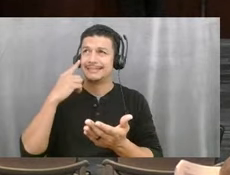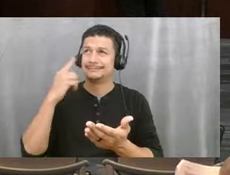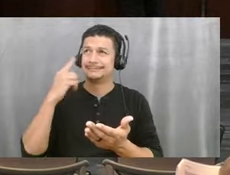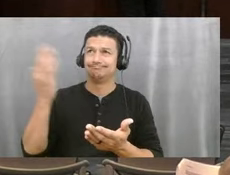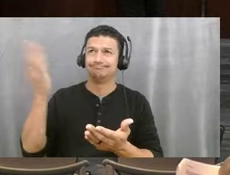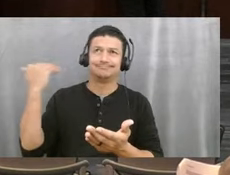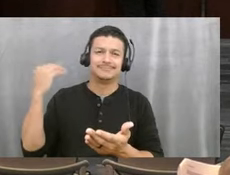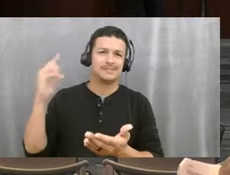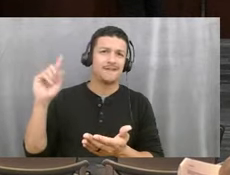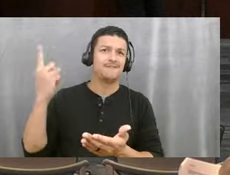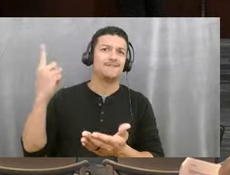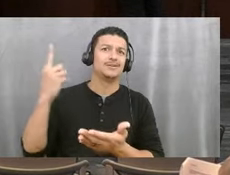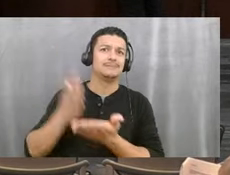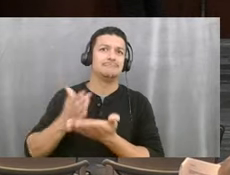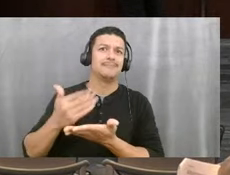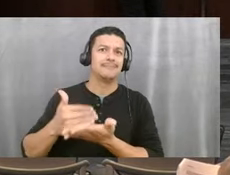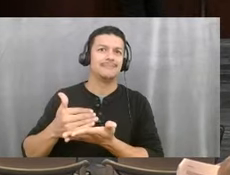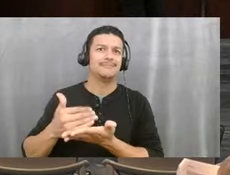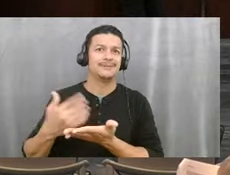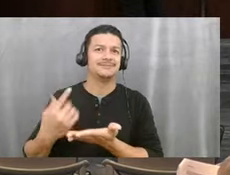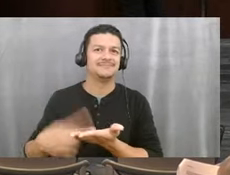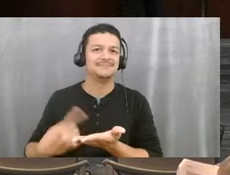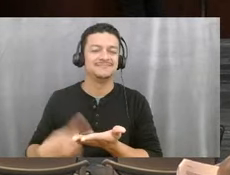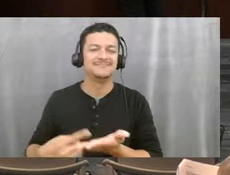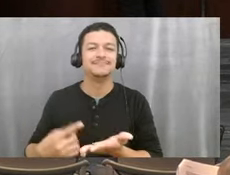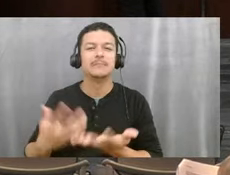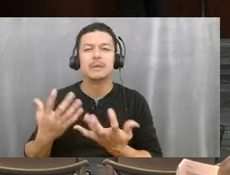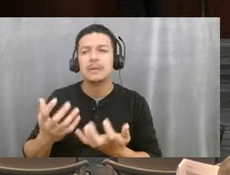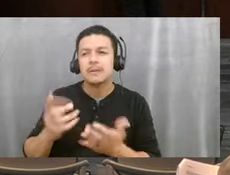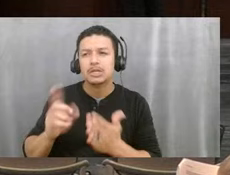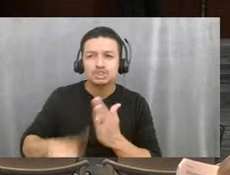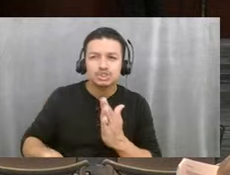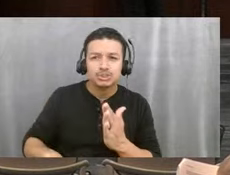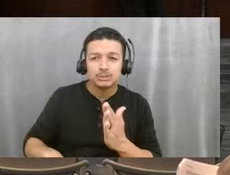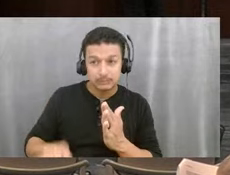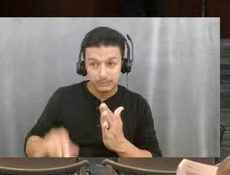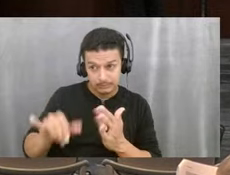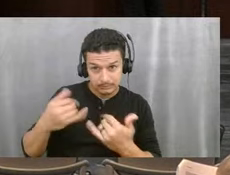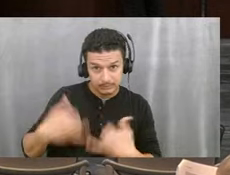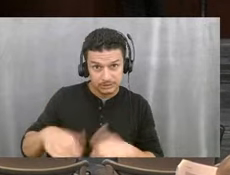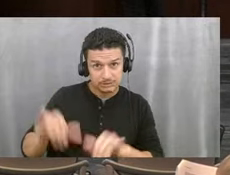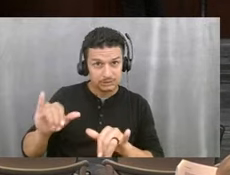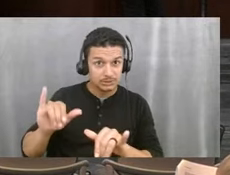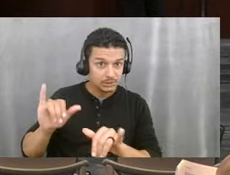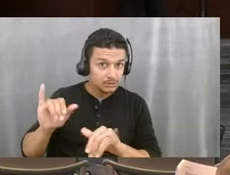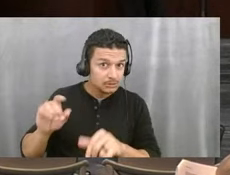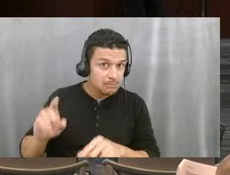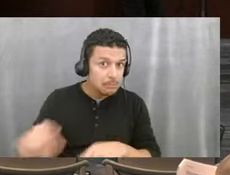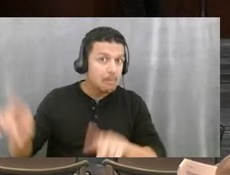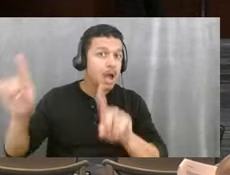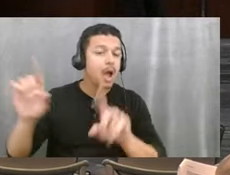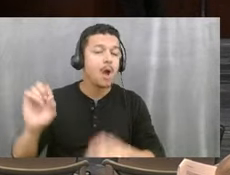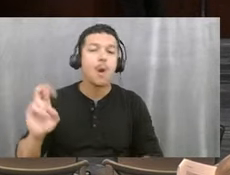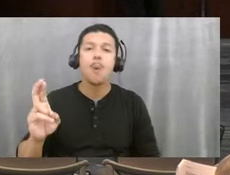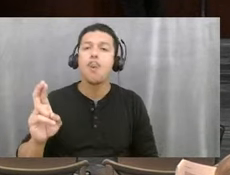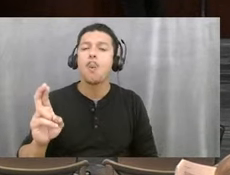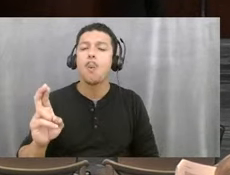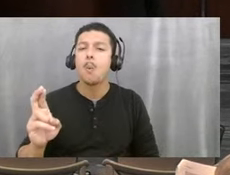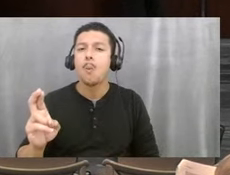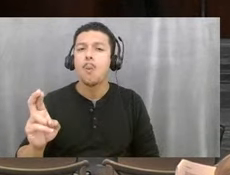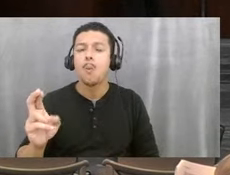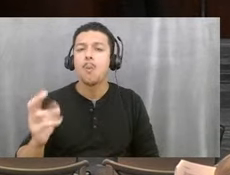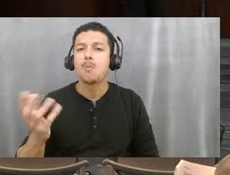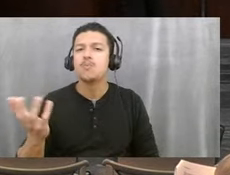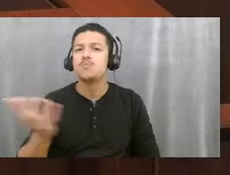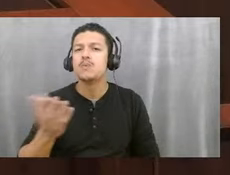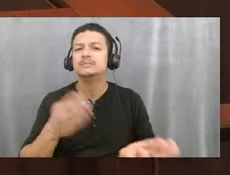Um, wanted to kind of check in and see if that's kind of still in the works or, you know, what's the plan with